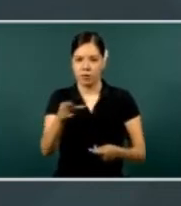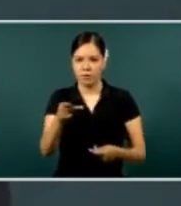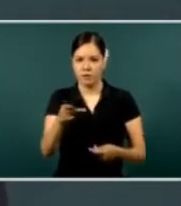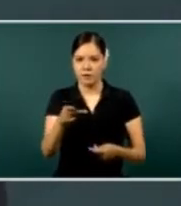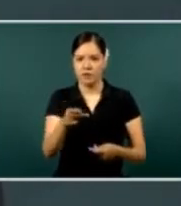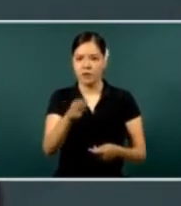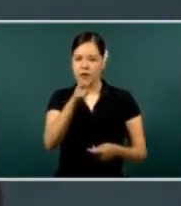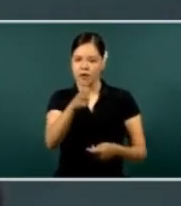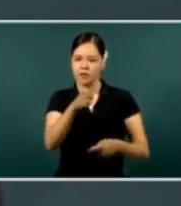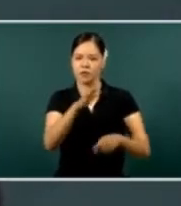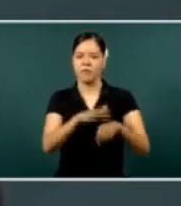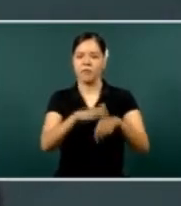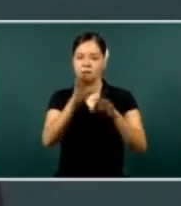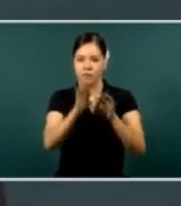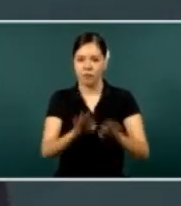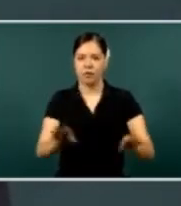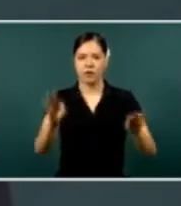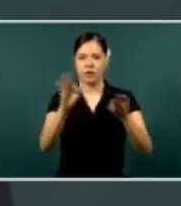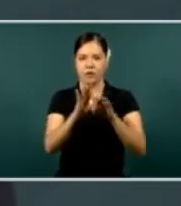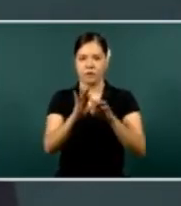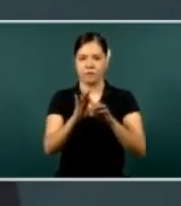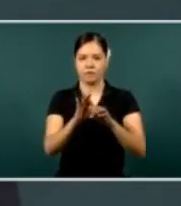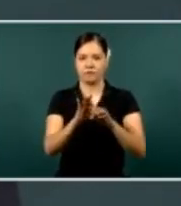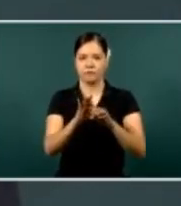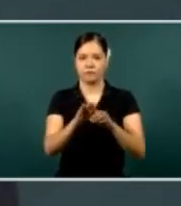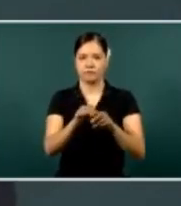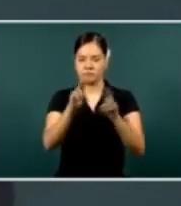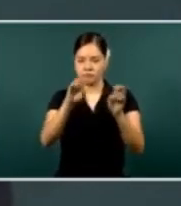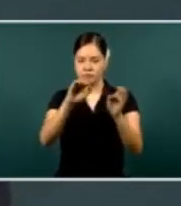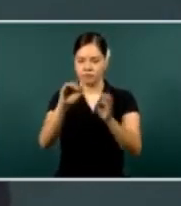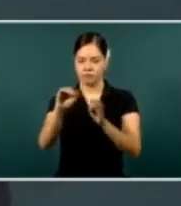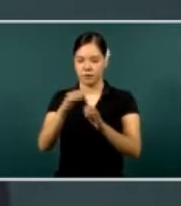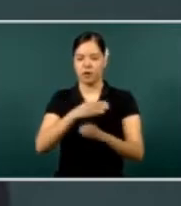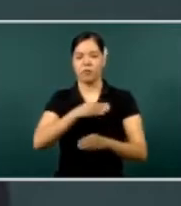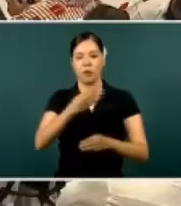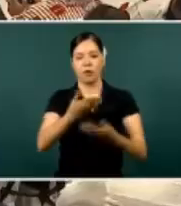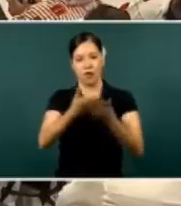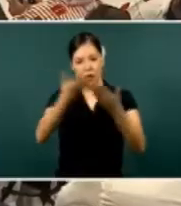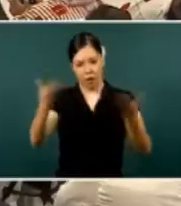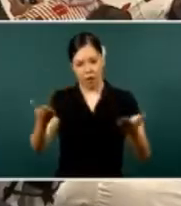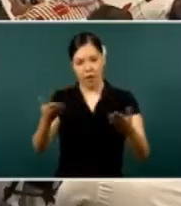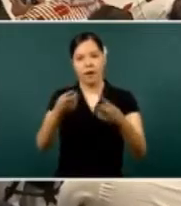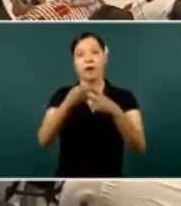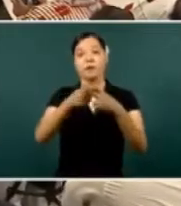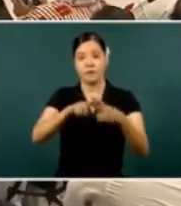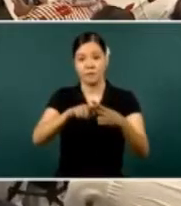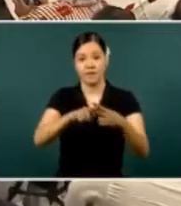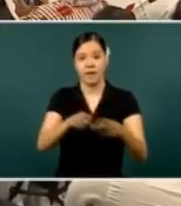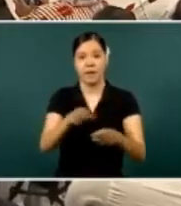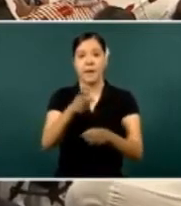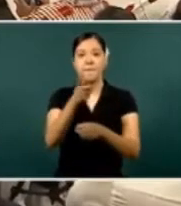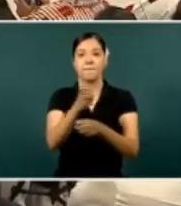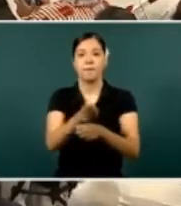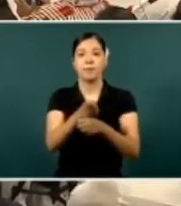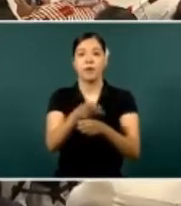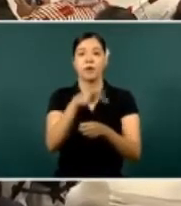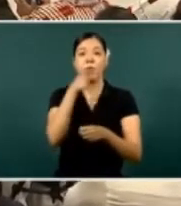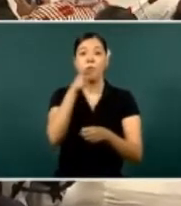poor. So now we're going to initiate by giving the mic